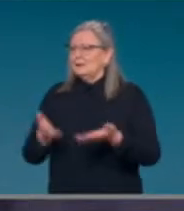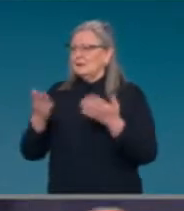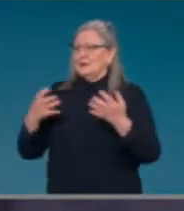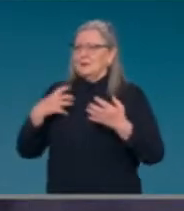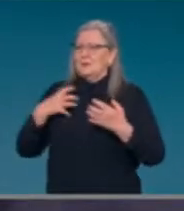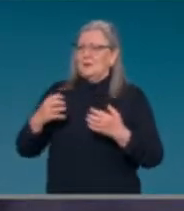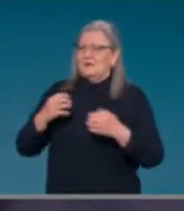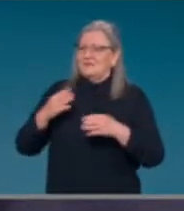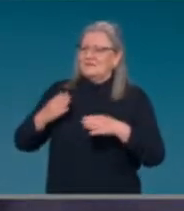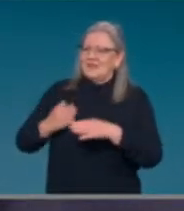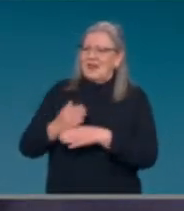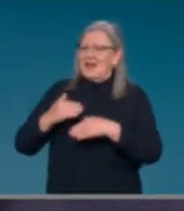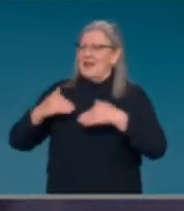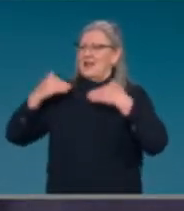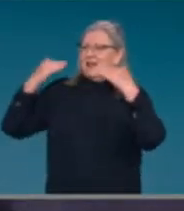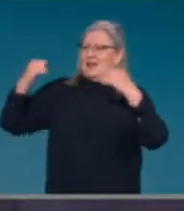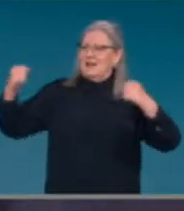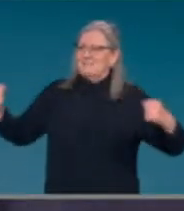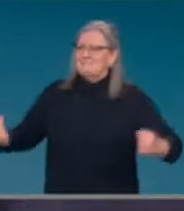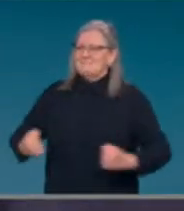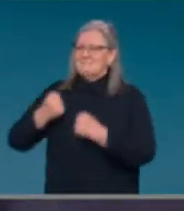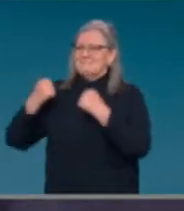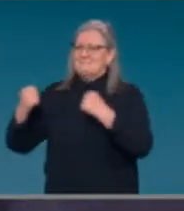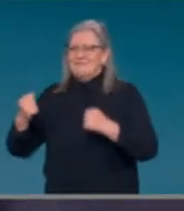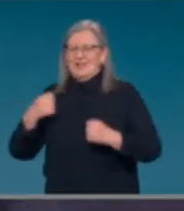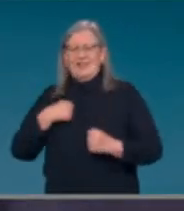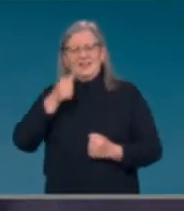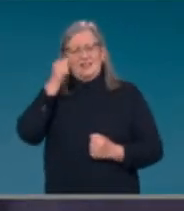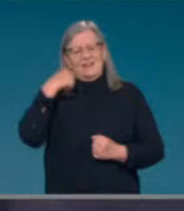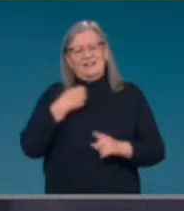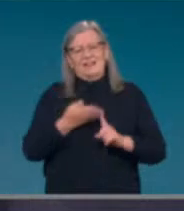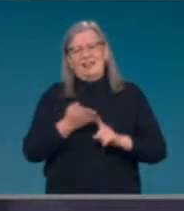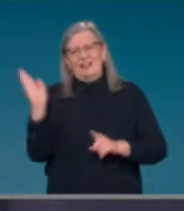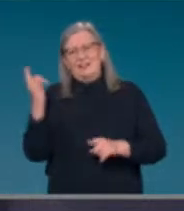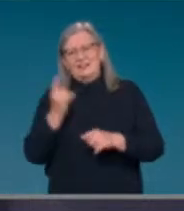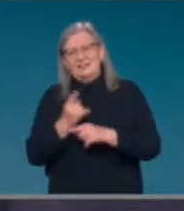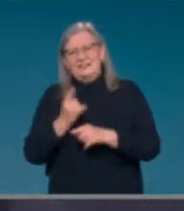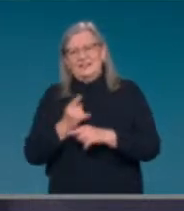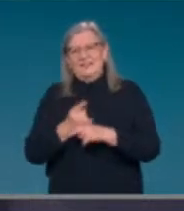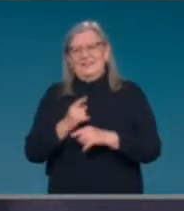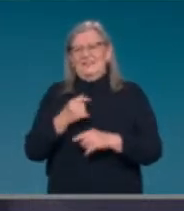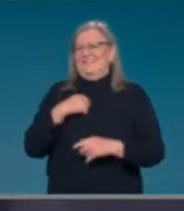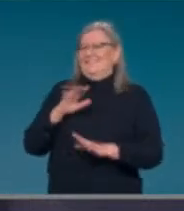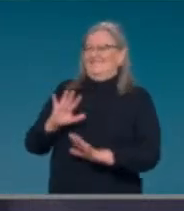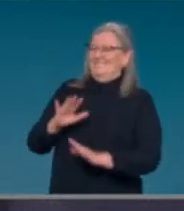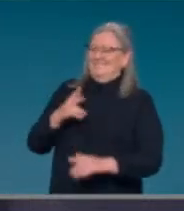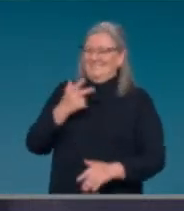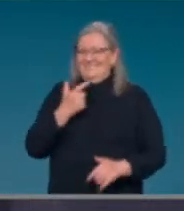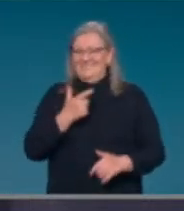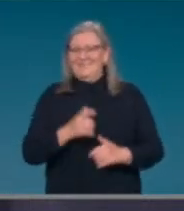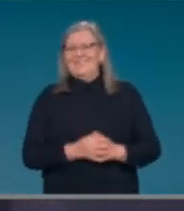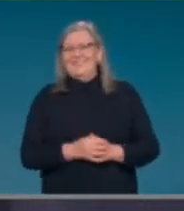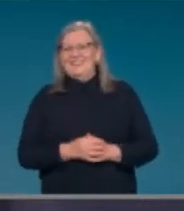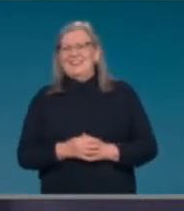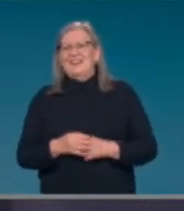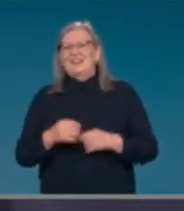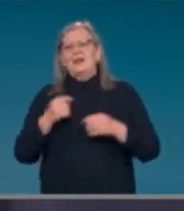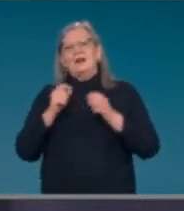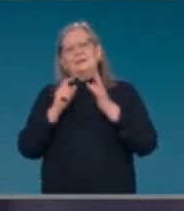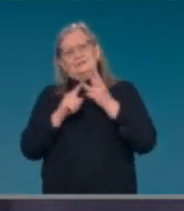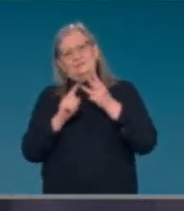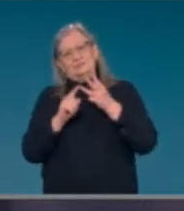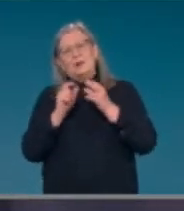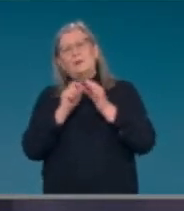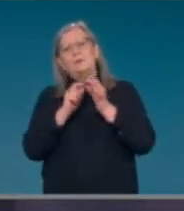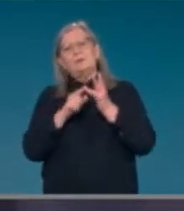Sorry, I've really taken to freelancing now. Uh, but, uh, you know, the booster is, is, is all